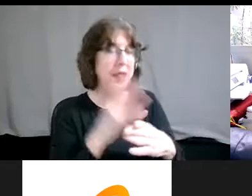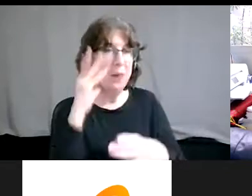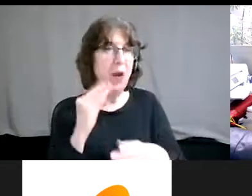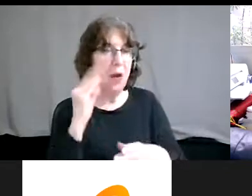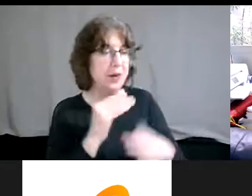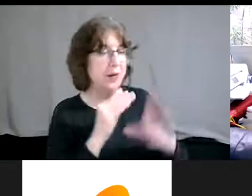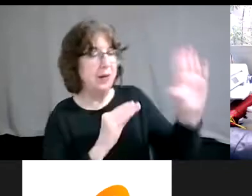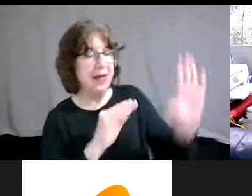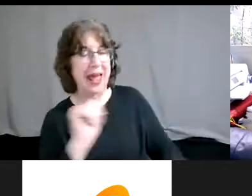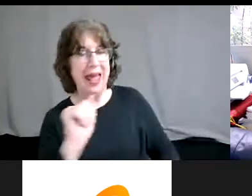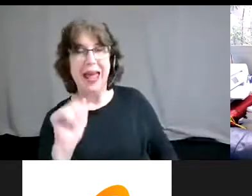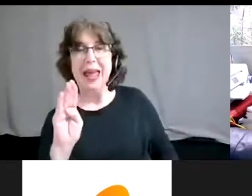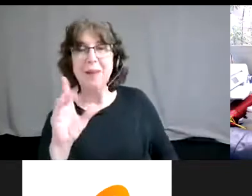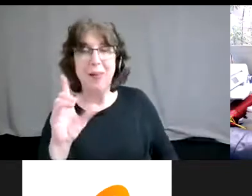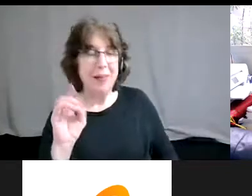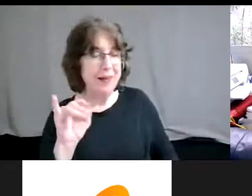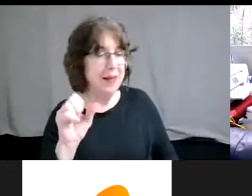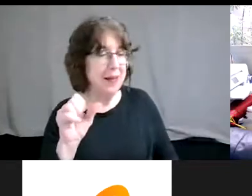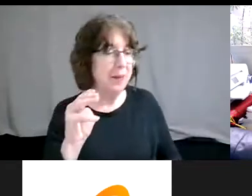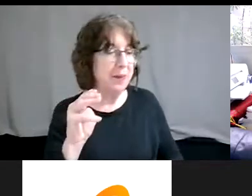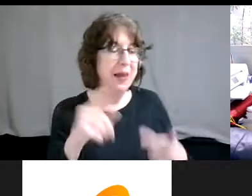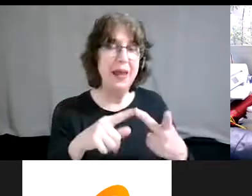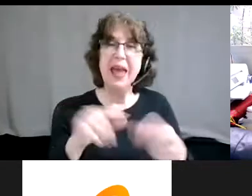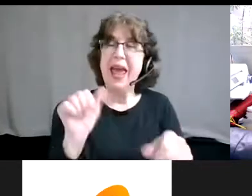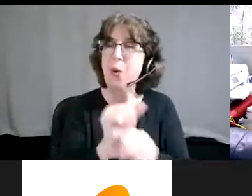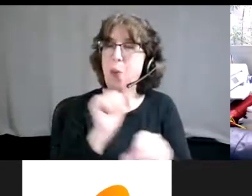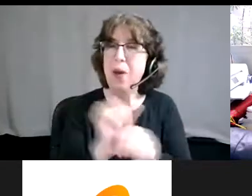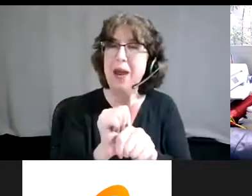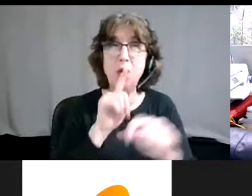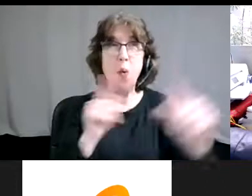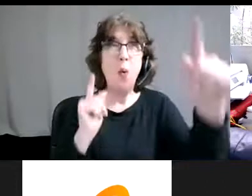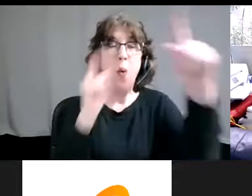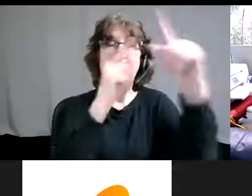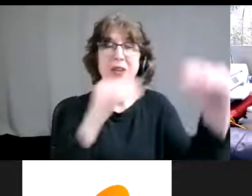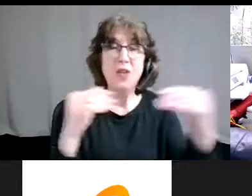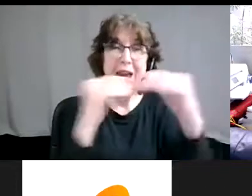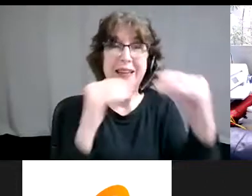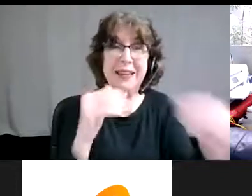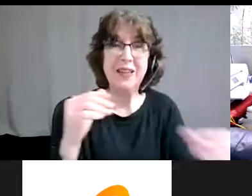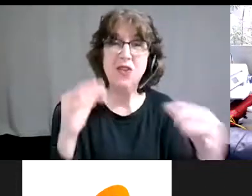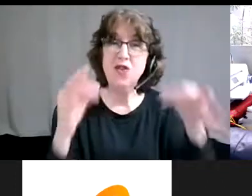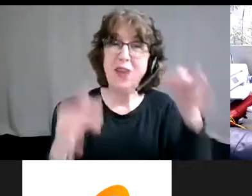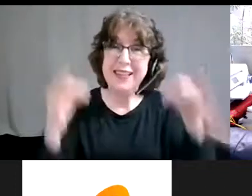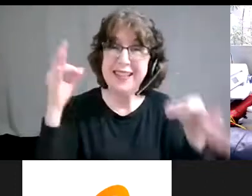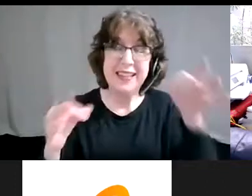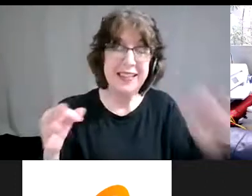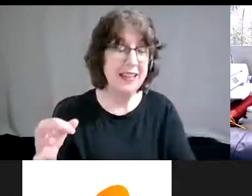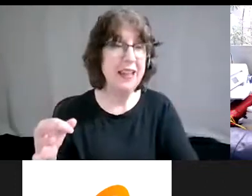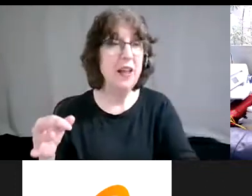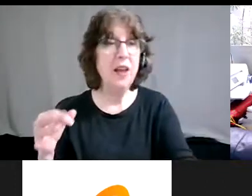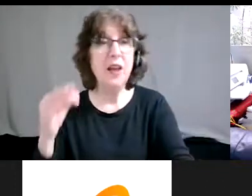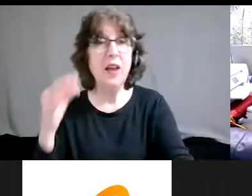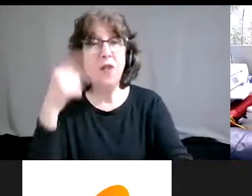work towards disability justice or wherever sort of framework we use. So for me, in addition to